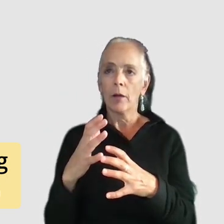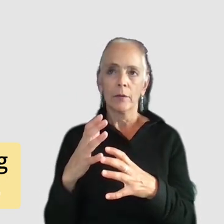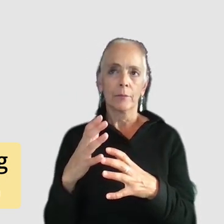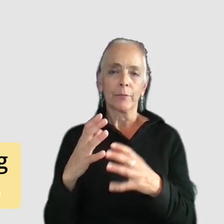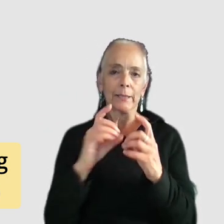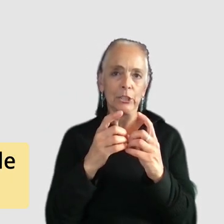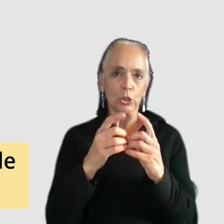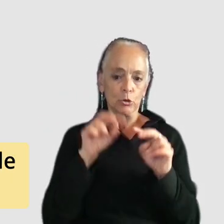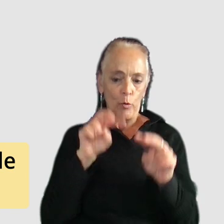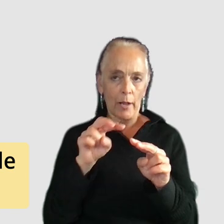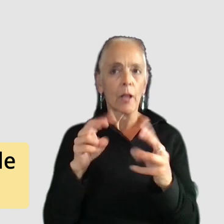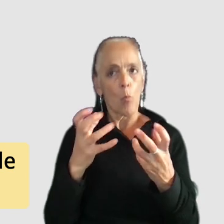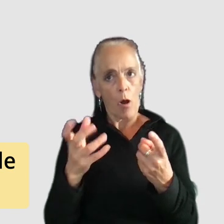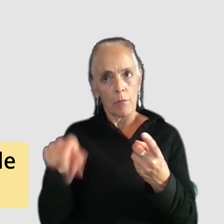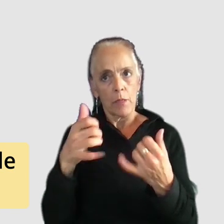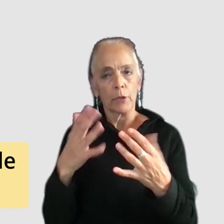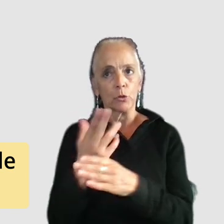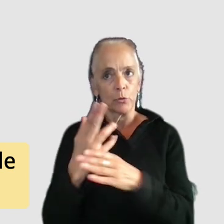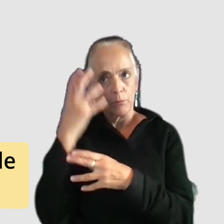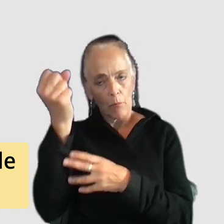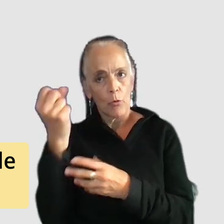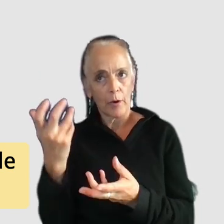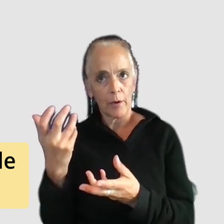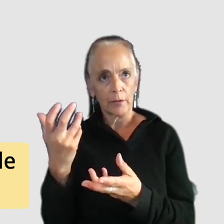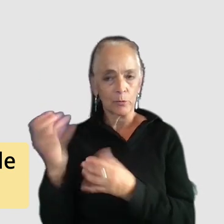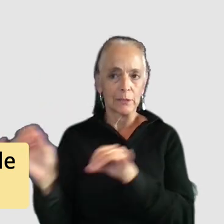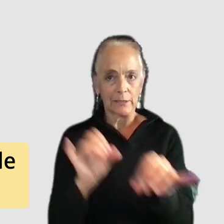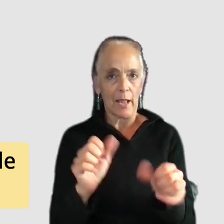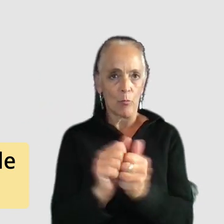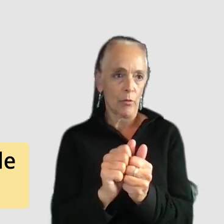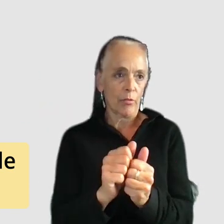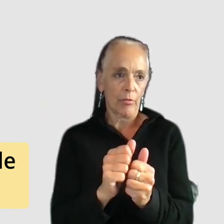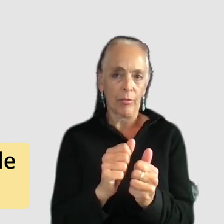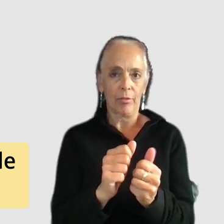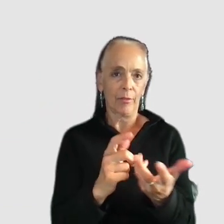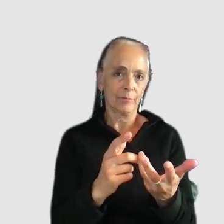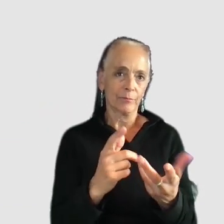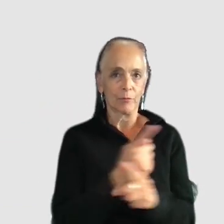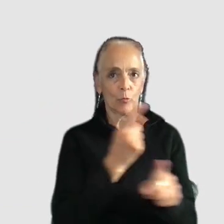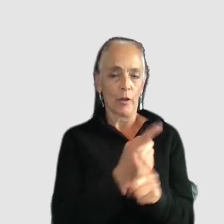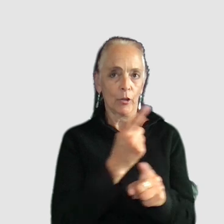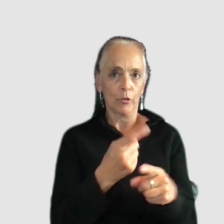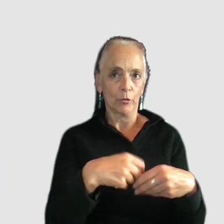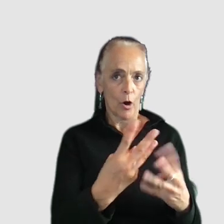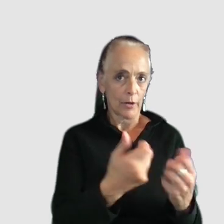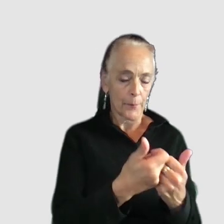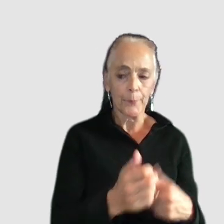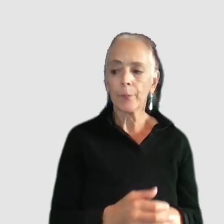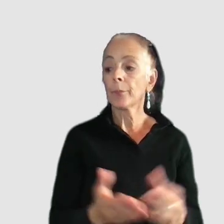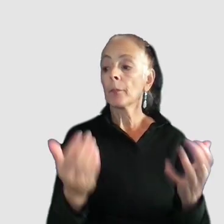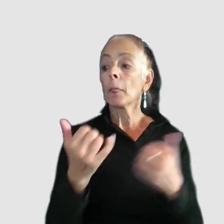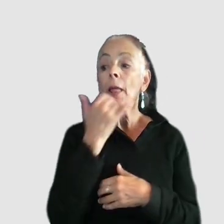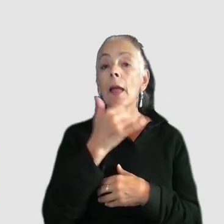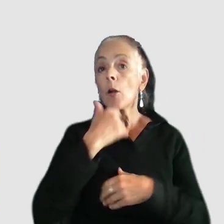they want players to use their memory so the experience is comparable on paper so it's a very interesting debate there and then error prevention